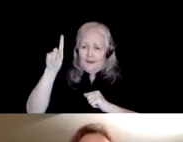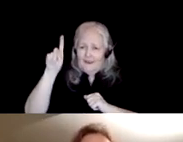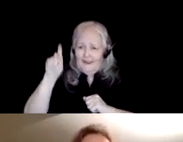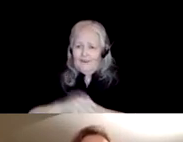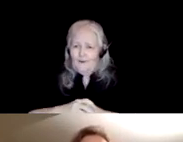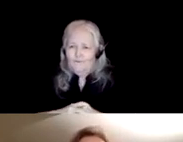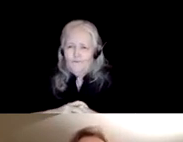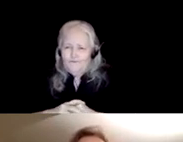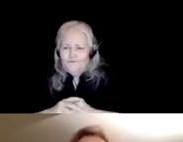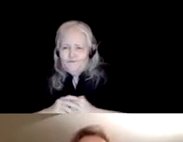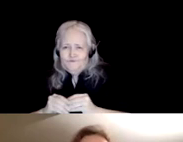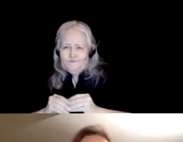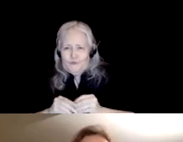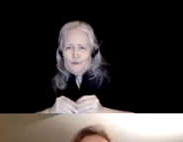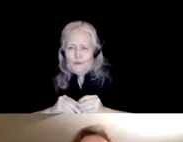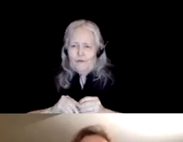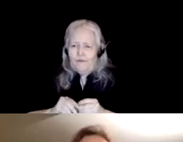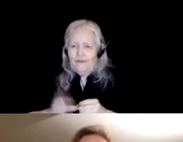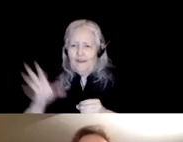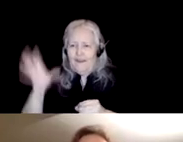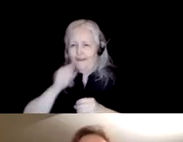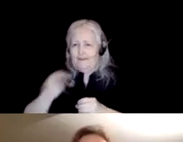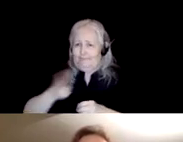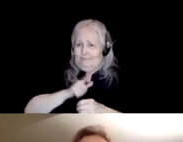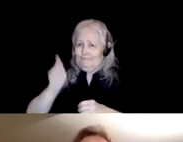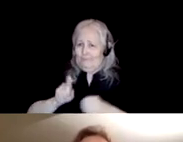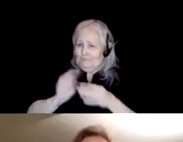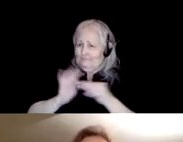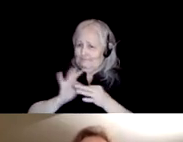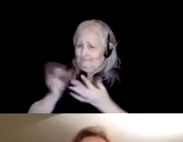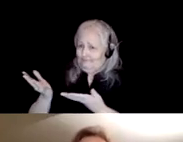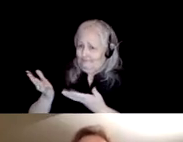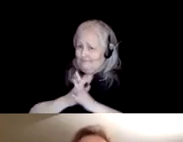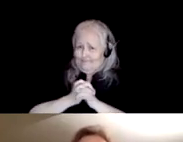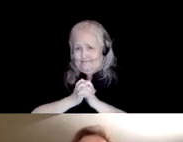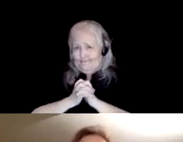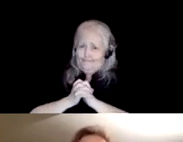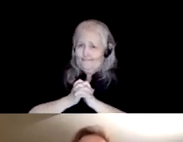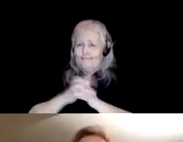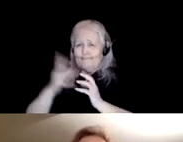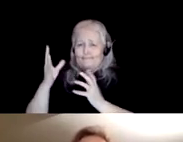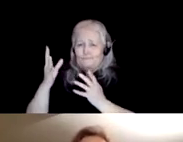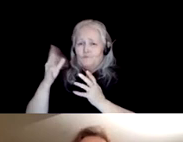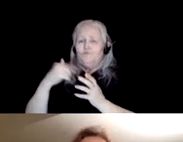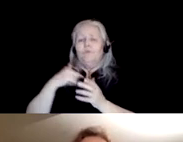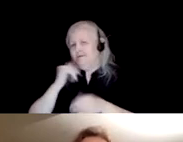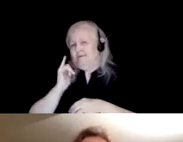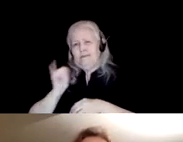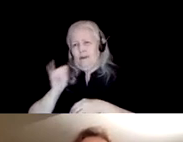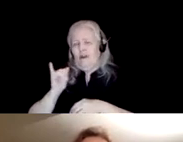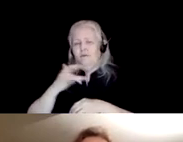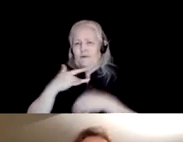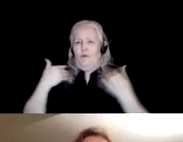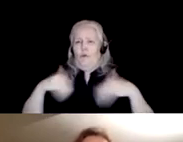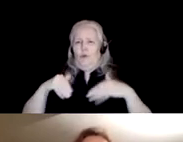well i guess it's my turn to say something so i uh also am uh overwhelmed